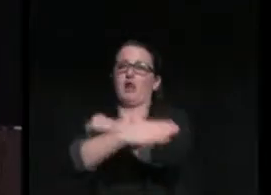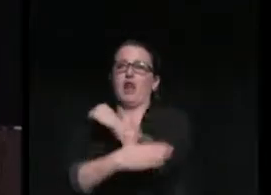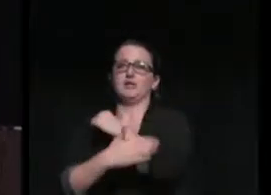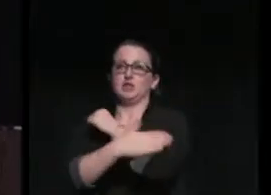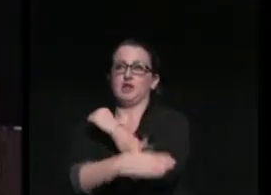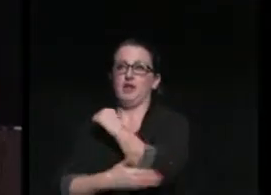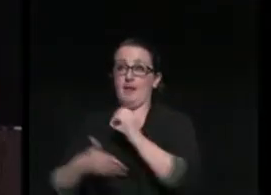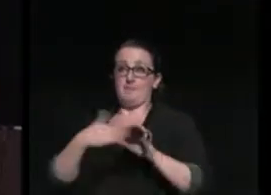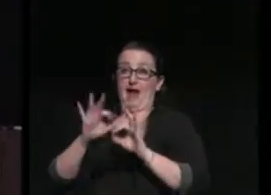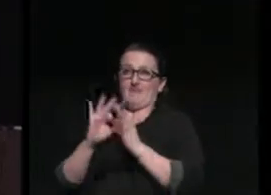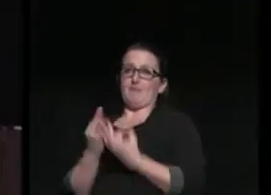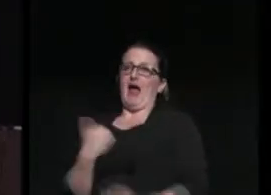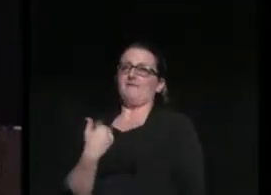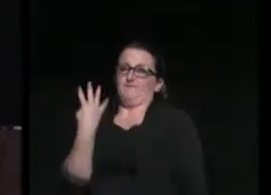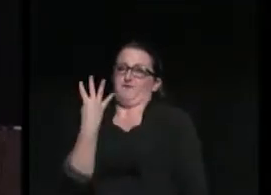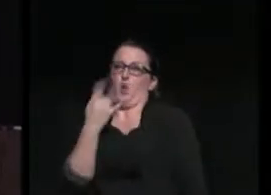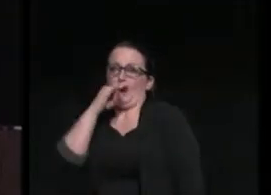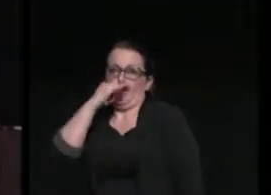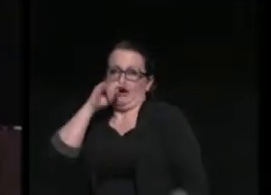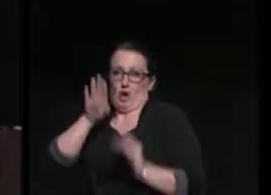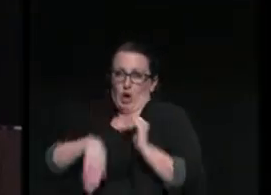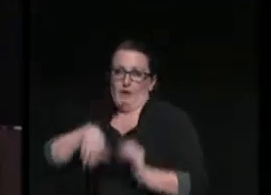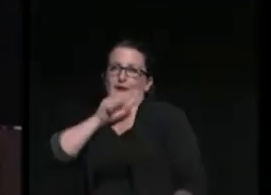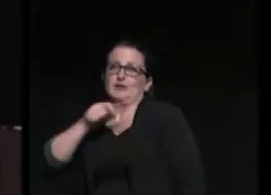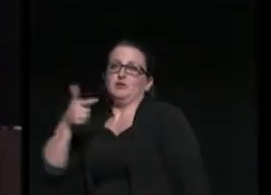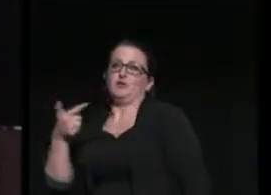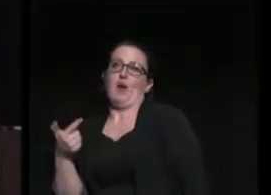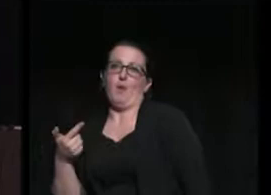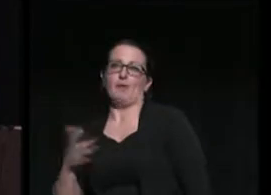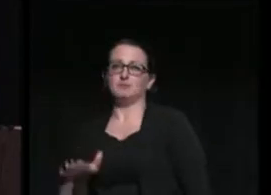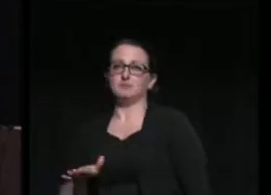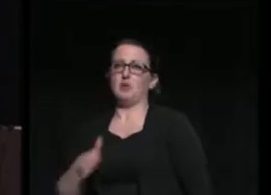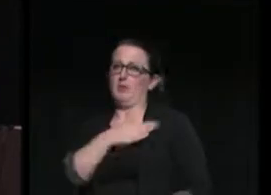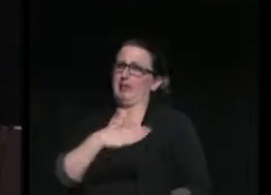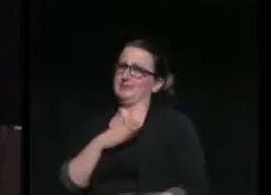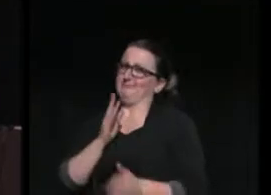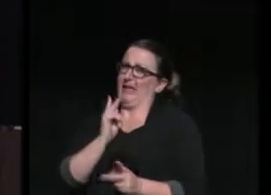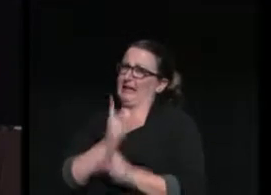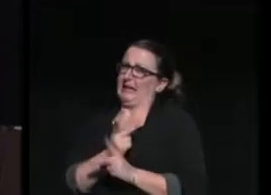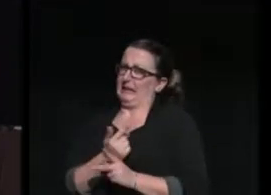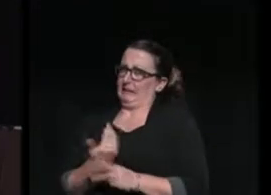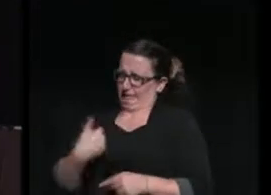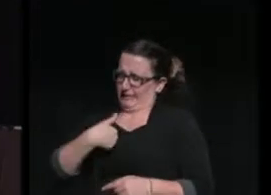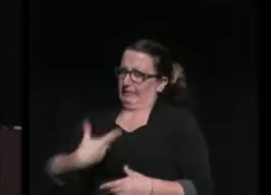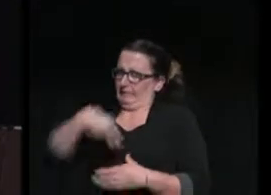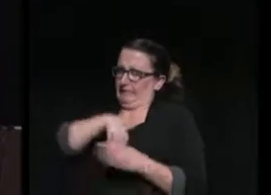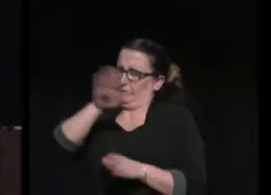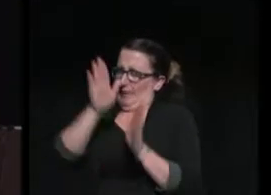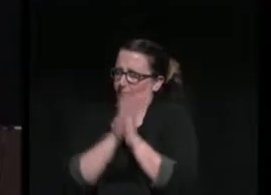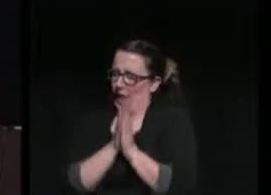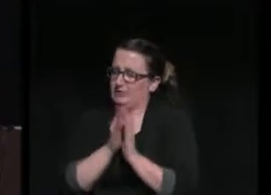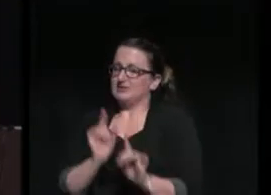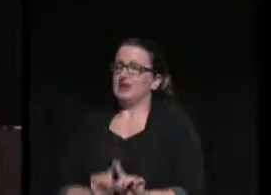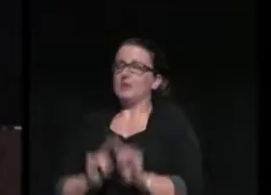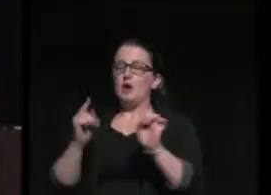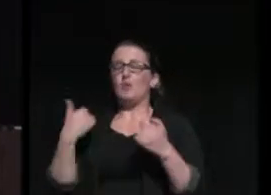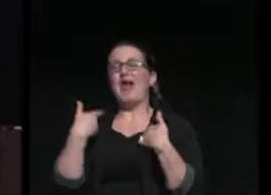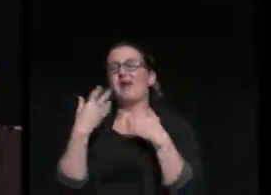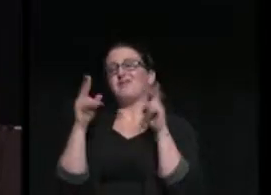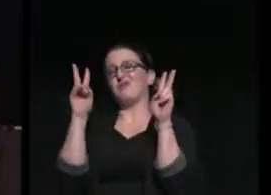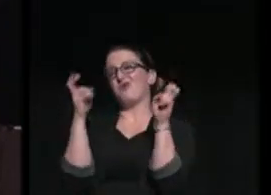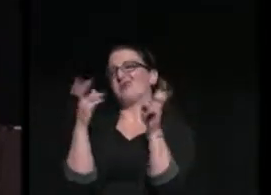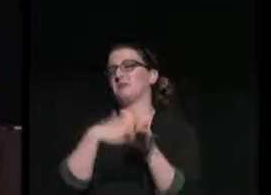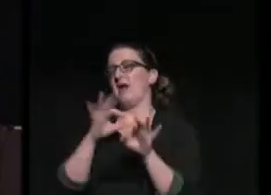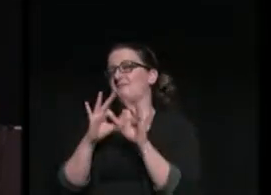I've got four kids under the age of 21, so please, among other things, keep me in your prayers. We have a saying in my family that